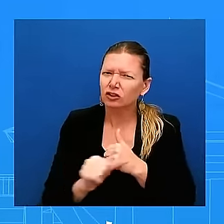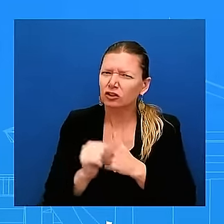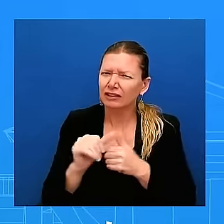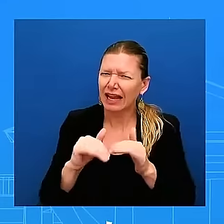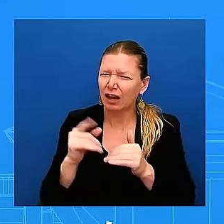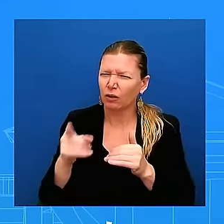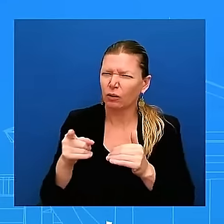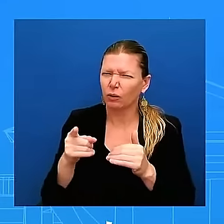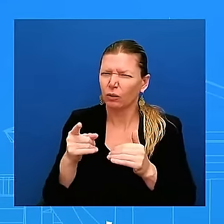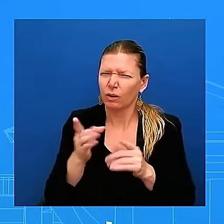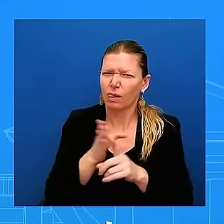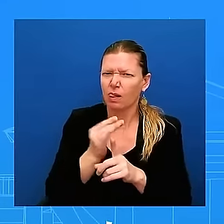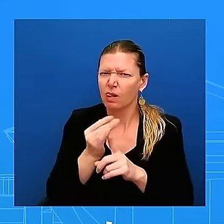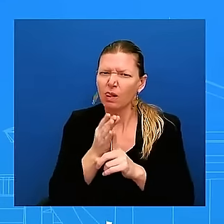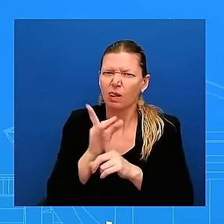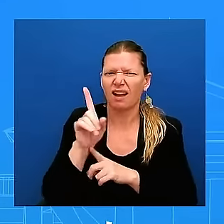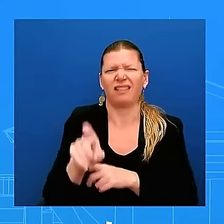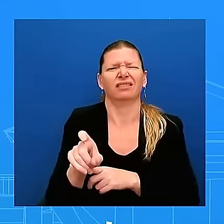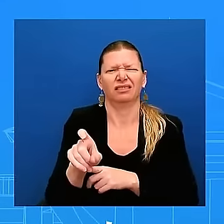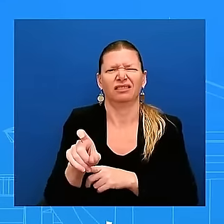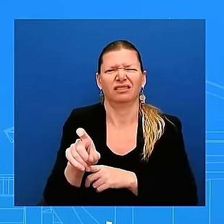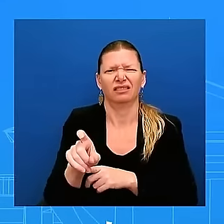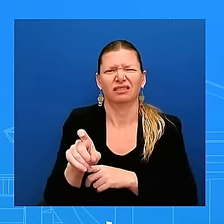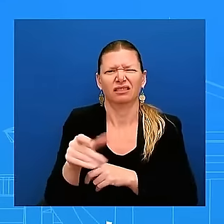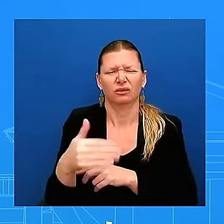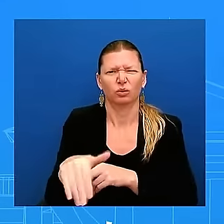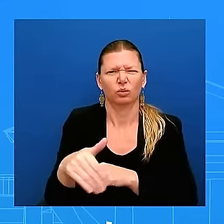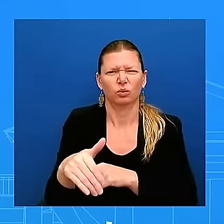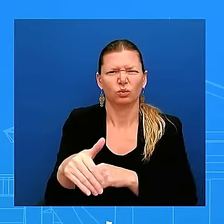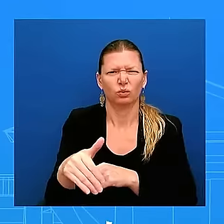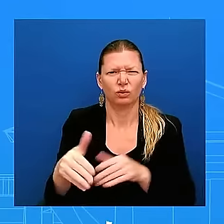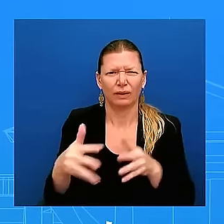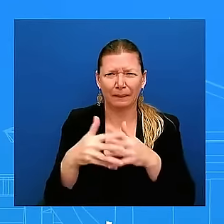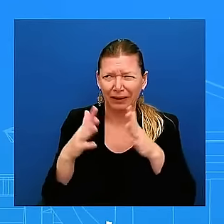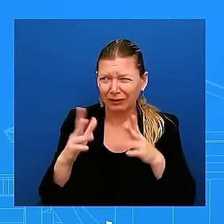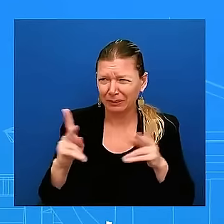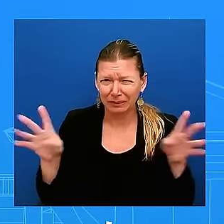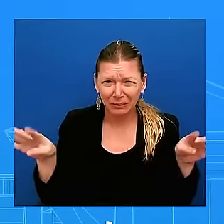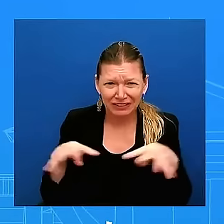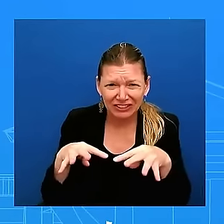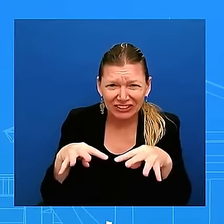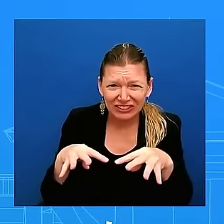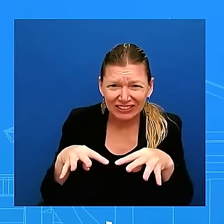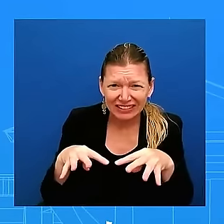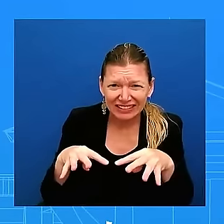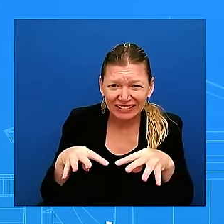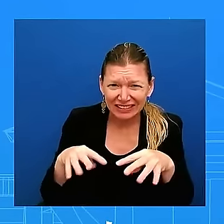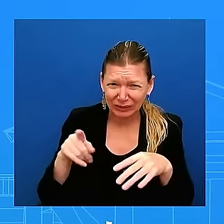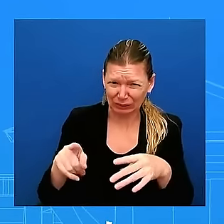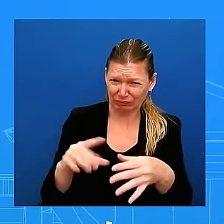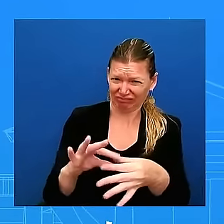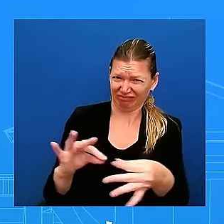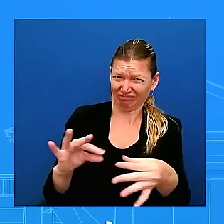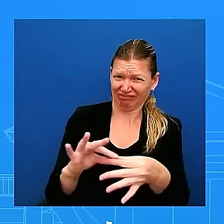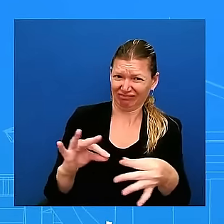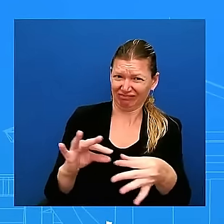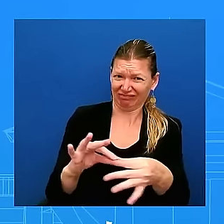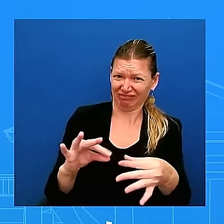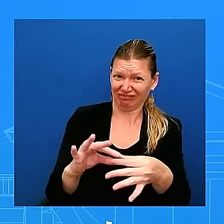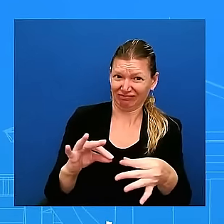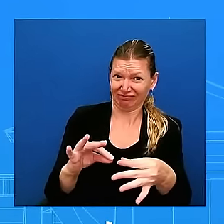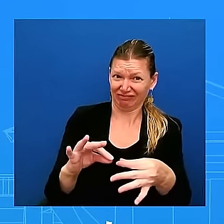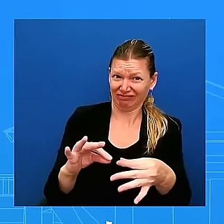because american people are watching and to say that to say that from an administration who has